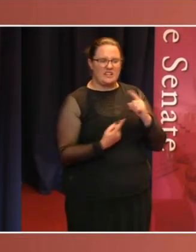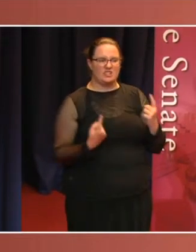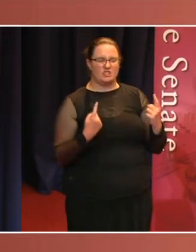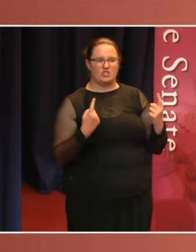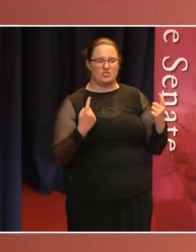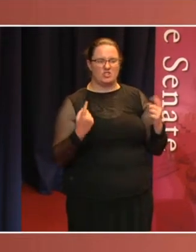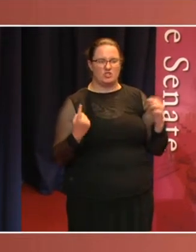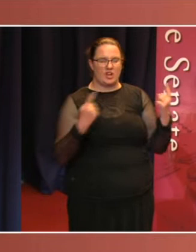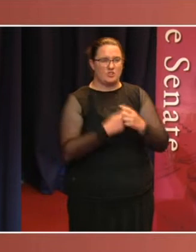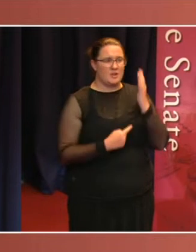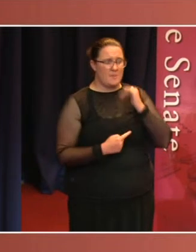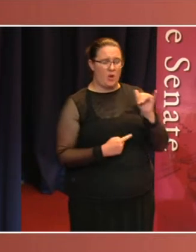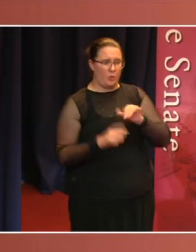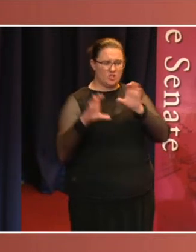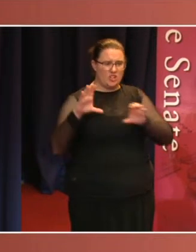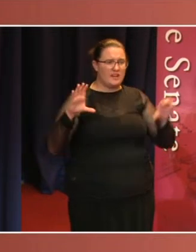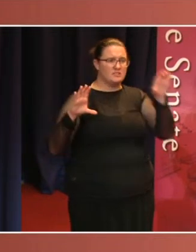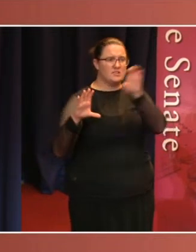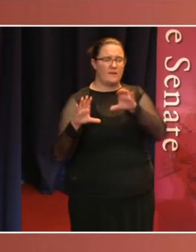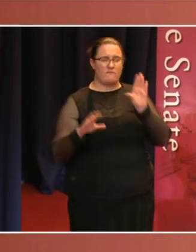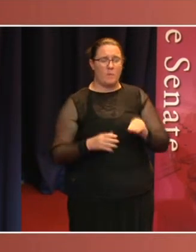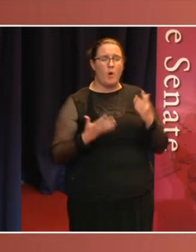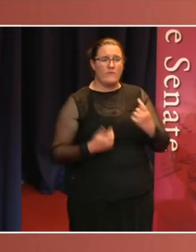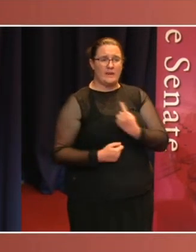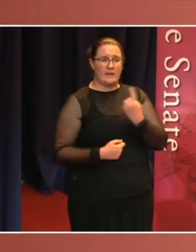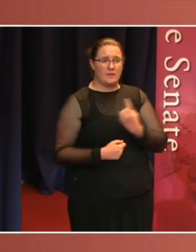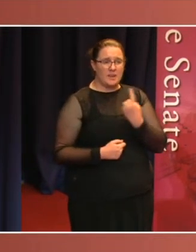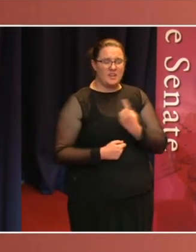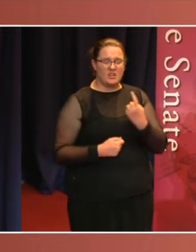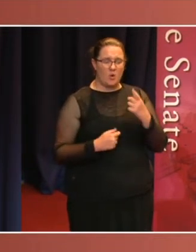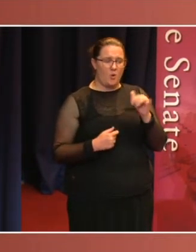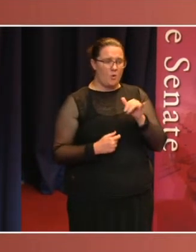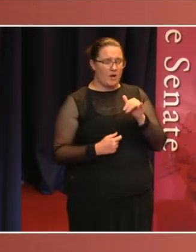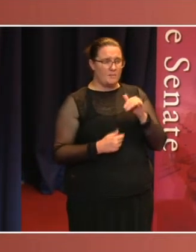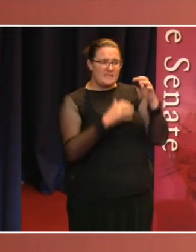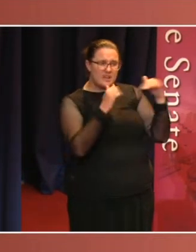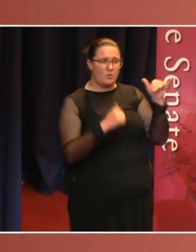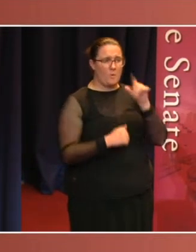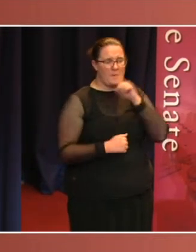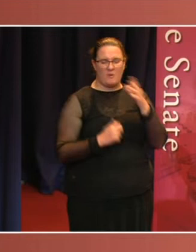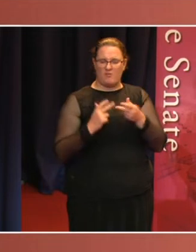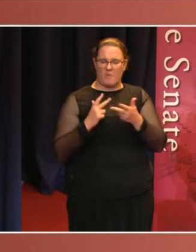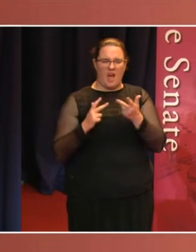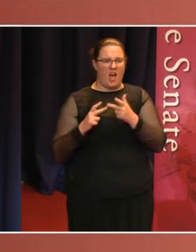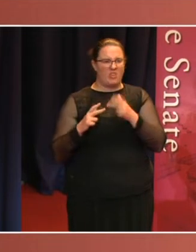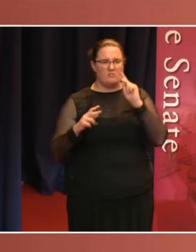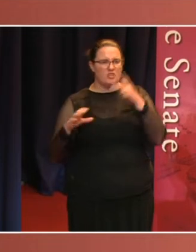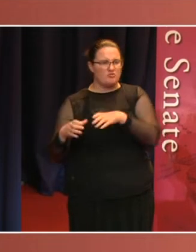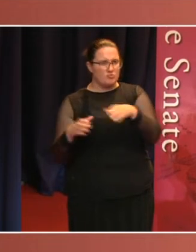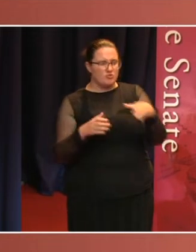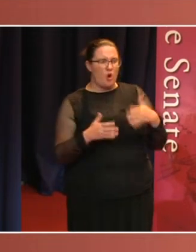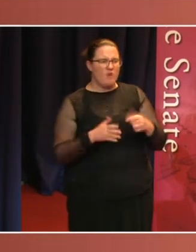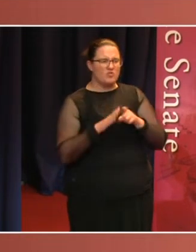independent and micro-party senators are often more explicitly representative of their state's interests. For example,